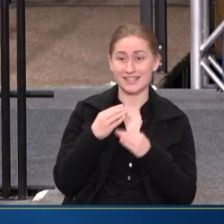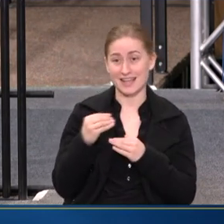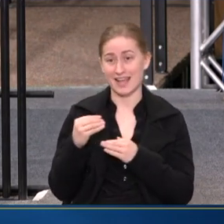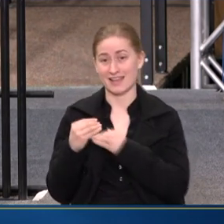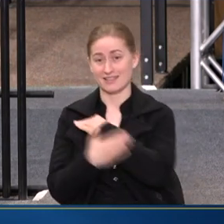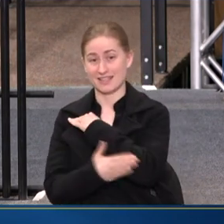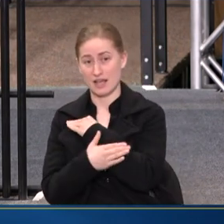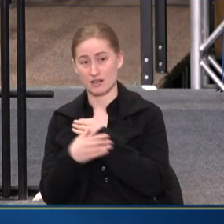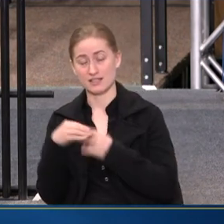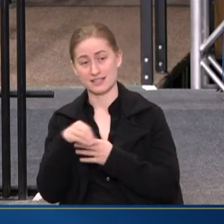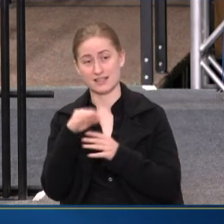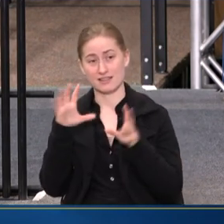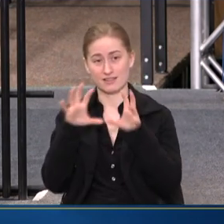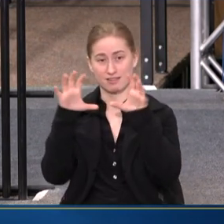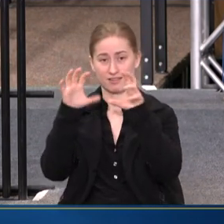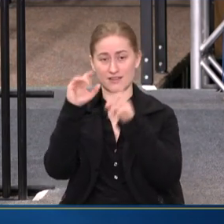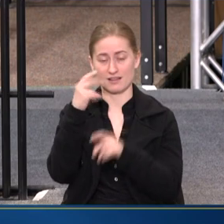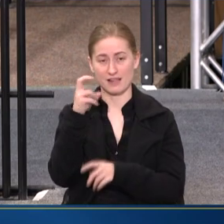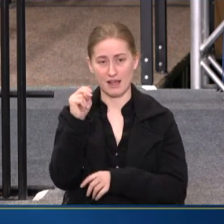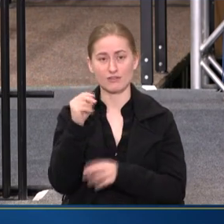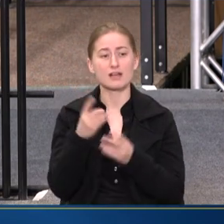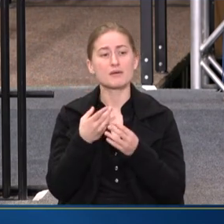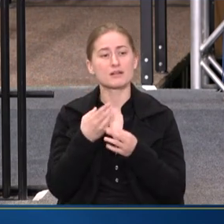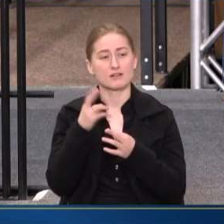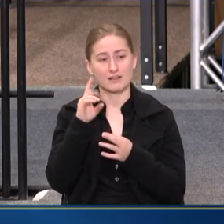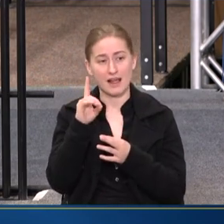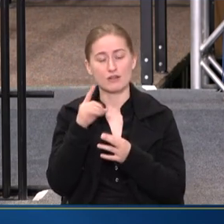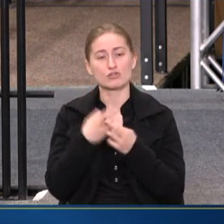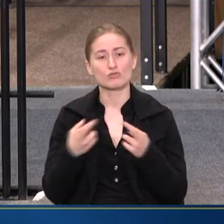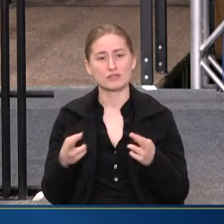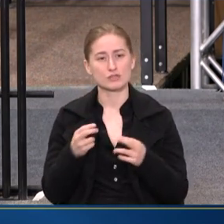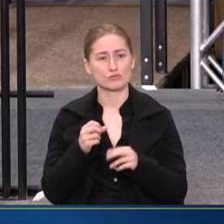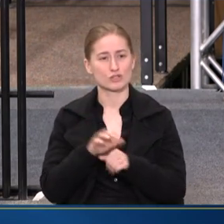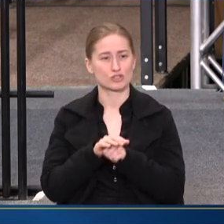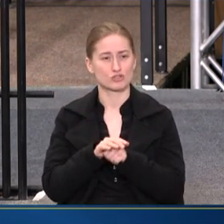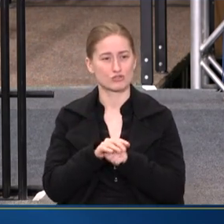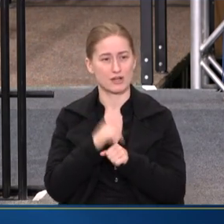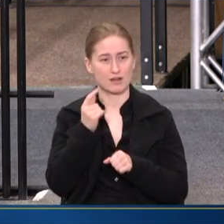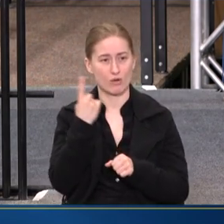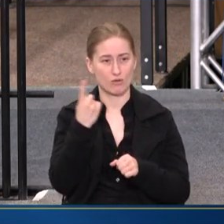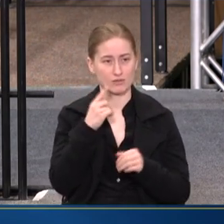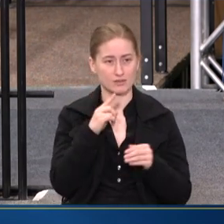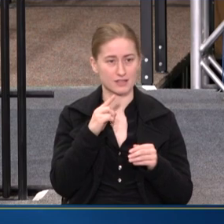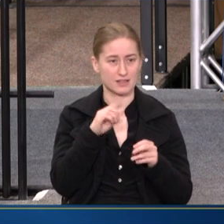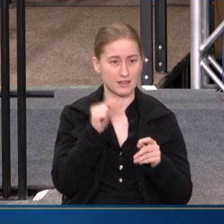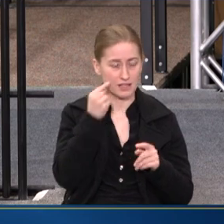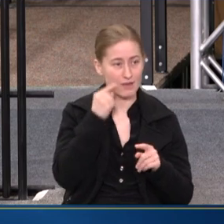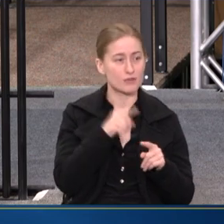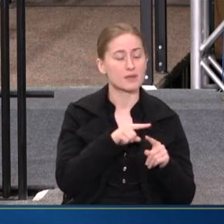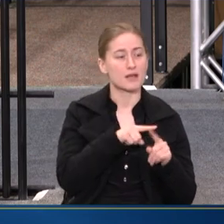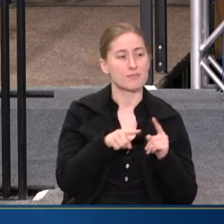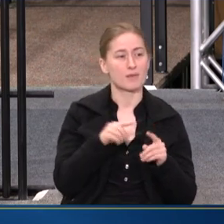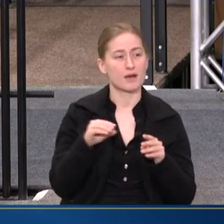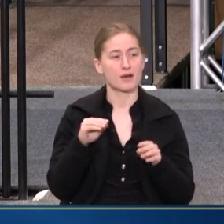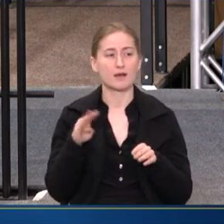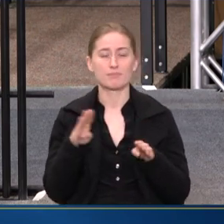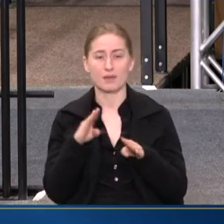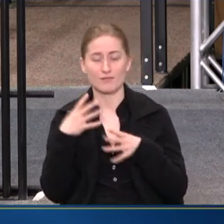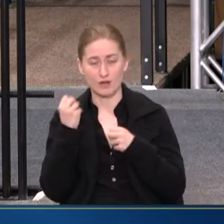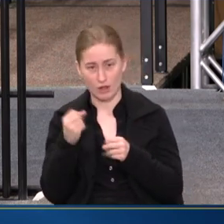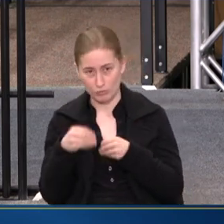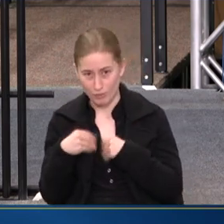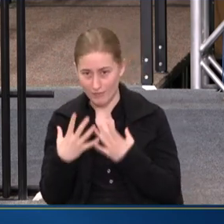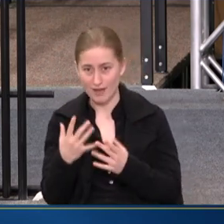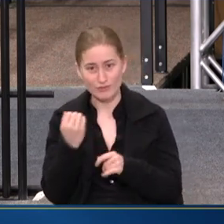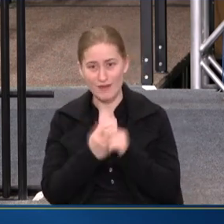also know that there's a resource strain, not just on city government, but on behavioral health and providers as well. Everyone is going through those